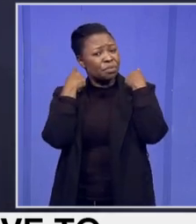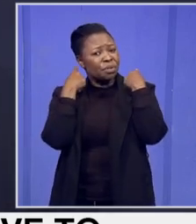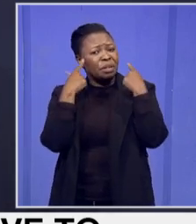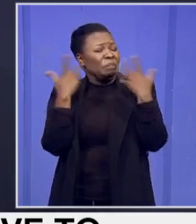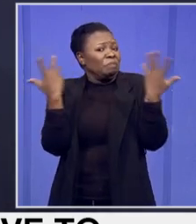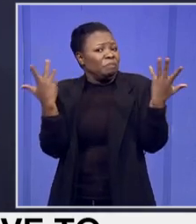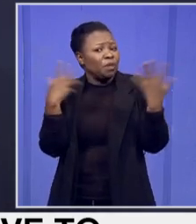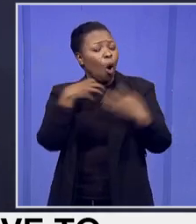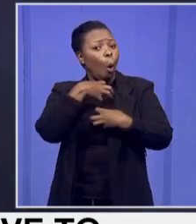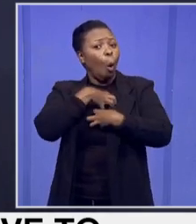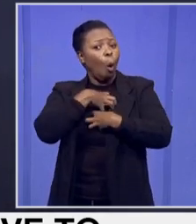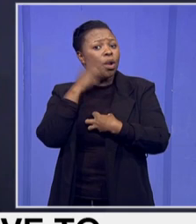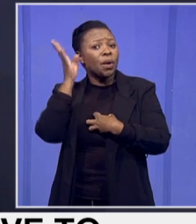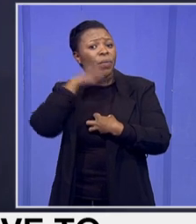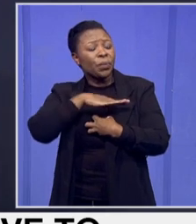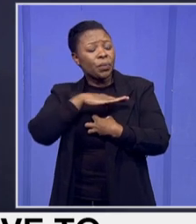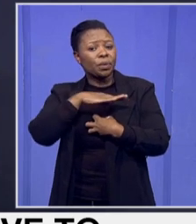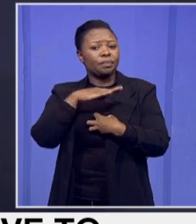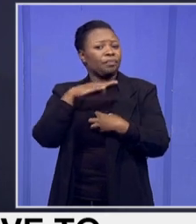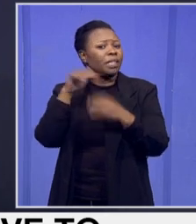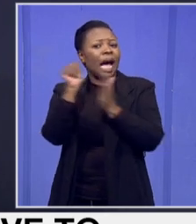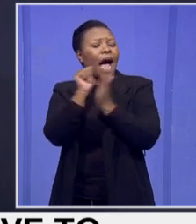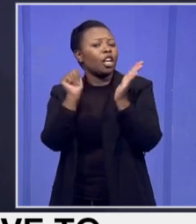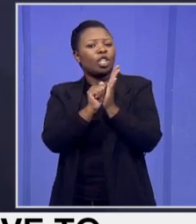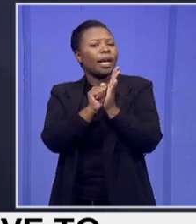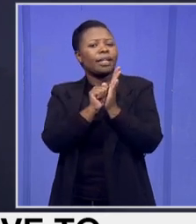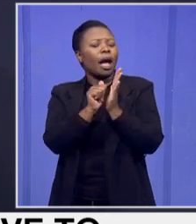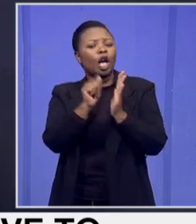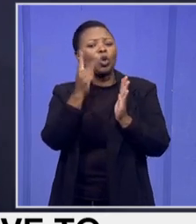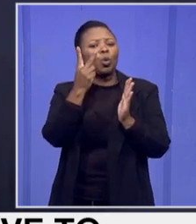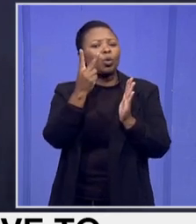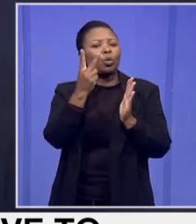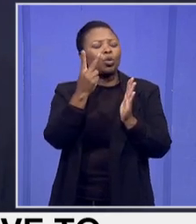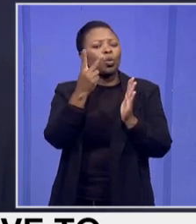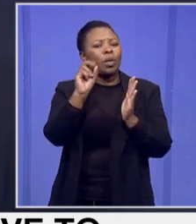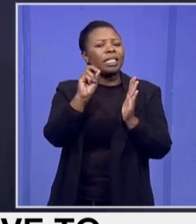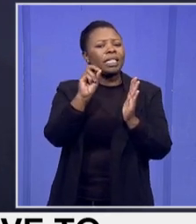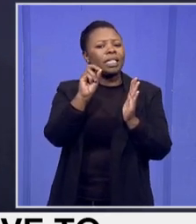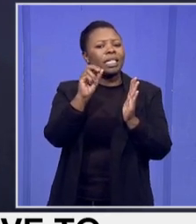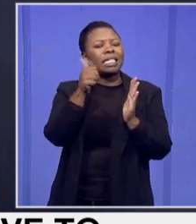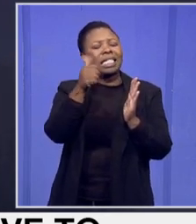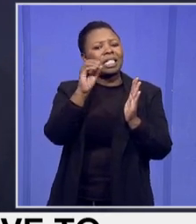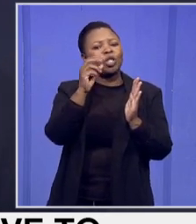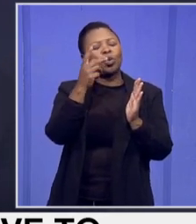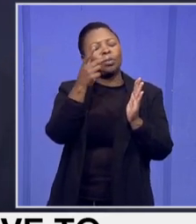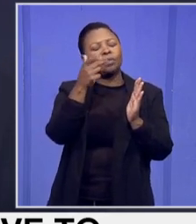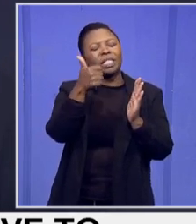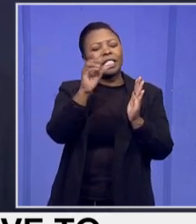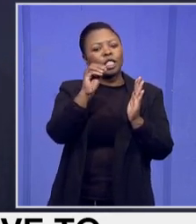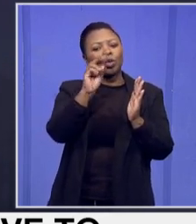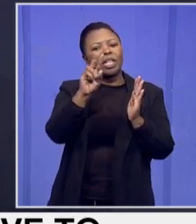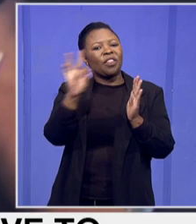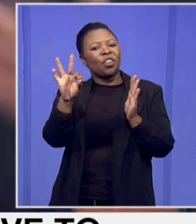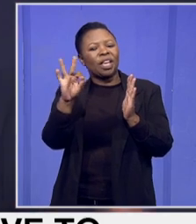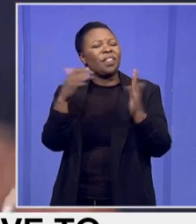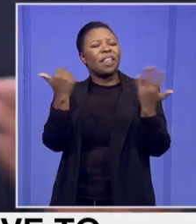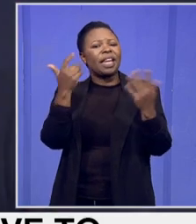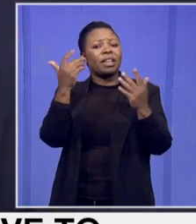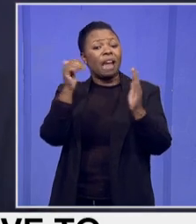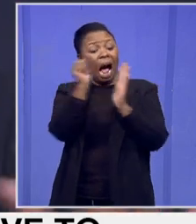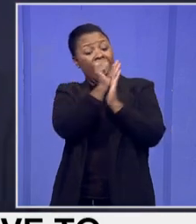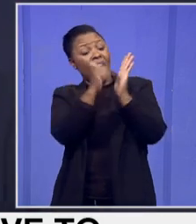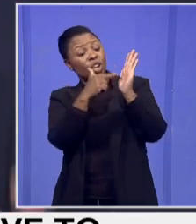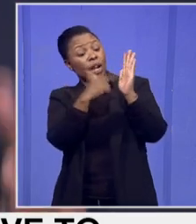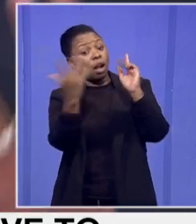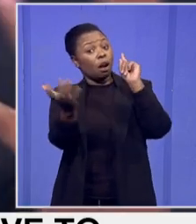for example, Agenda 2063, you know, the Africa that we want may not be reached, because it will then just